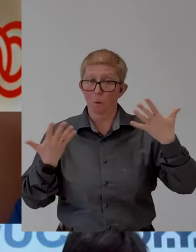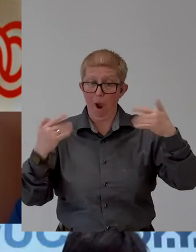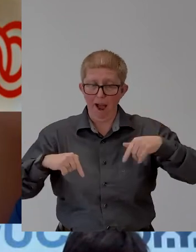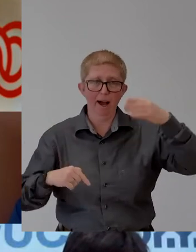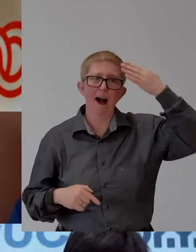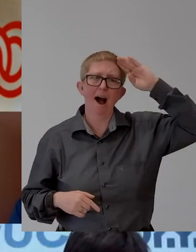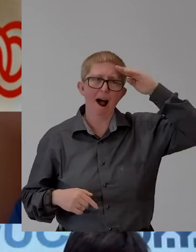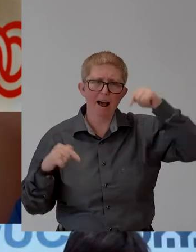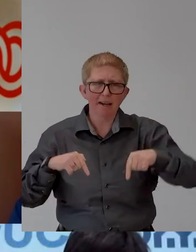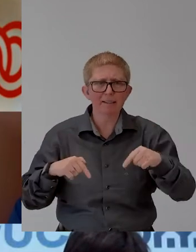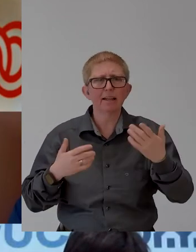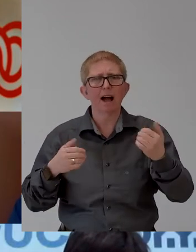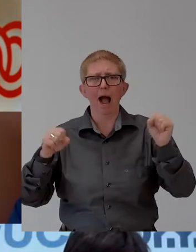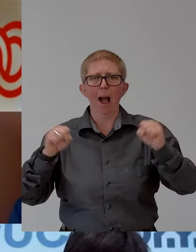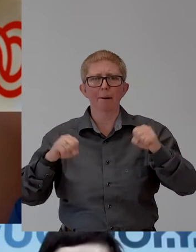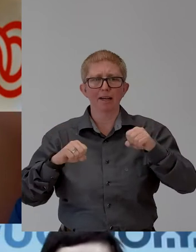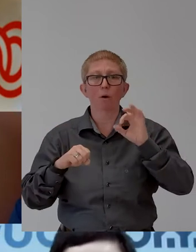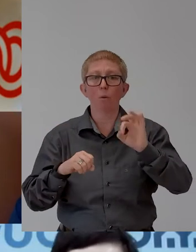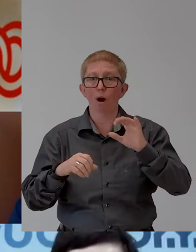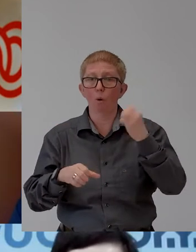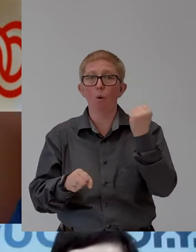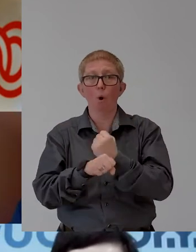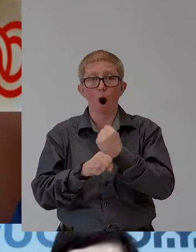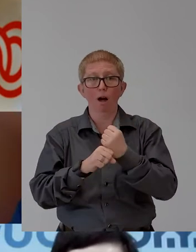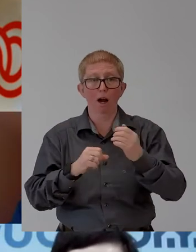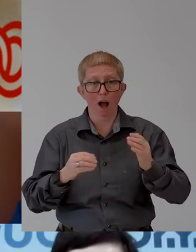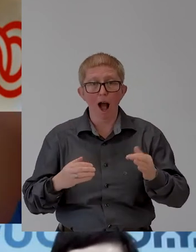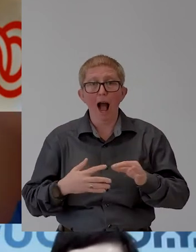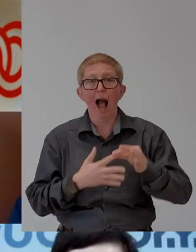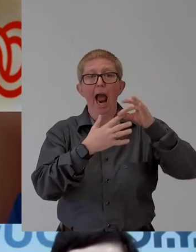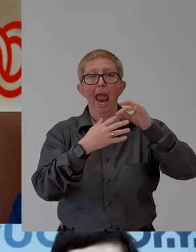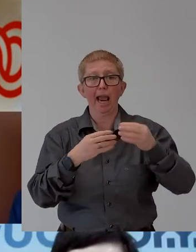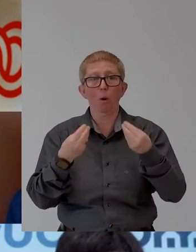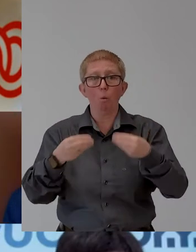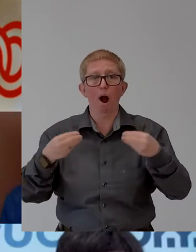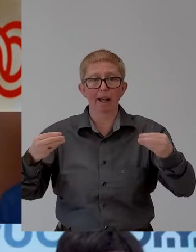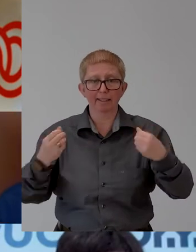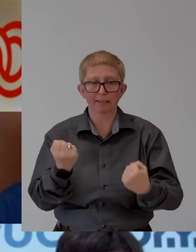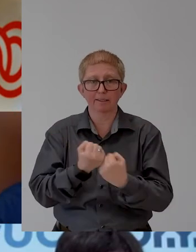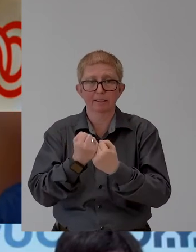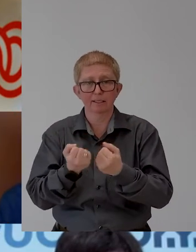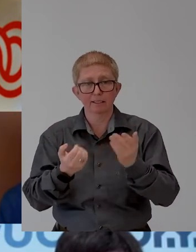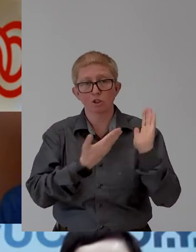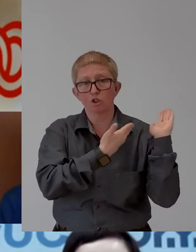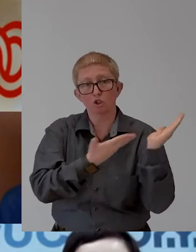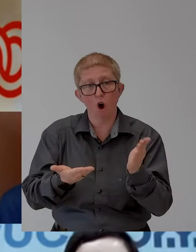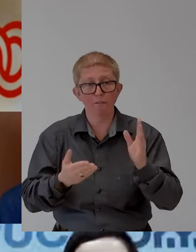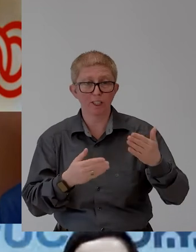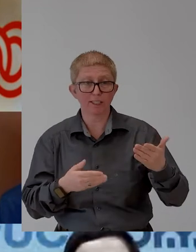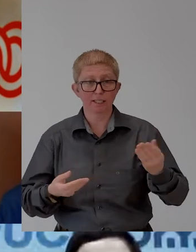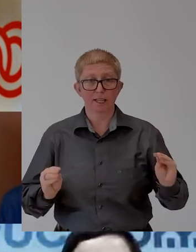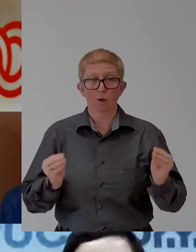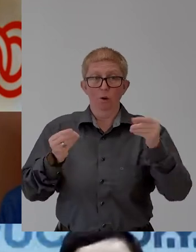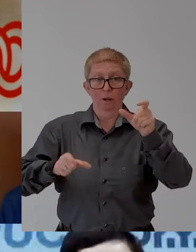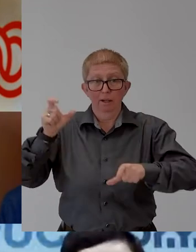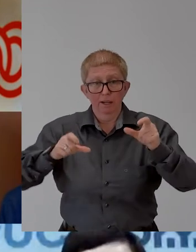of Work is a rights-based high quality supported employment service which brings young people with intellectual disabilities and autism